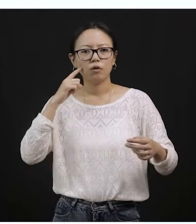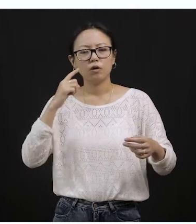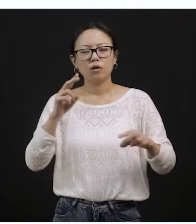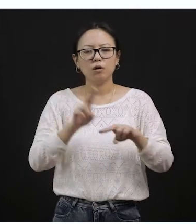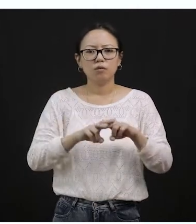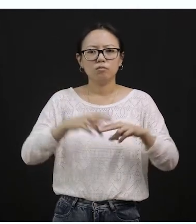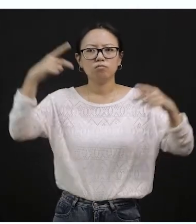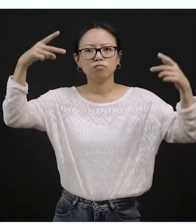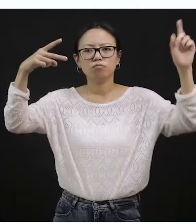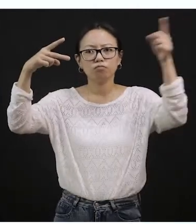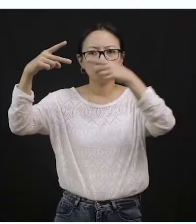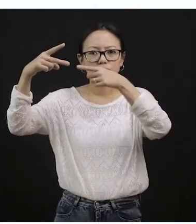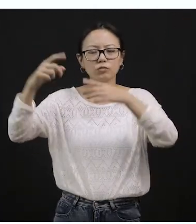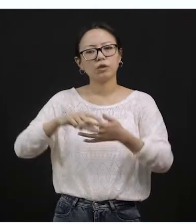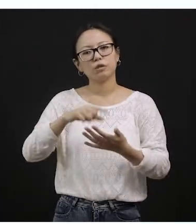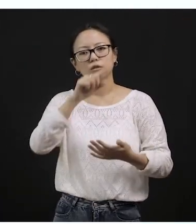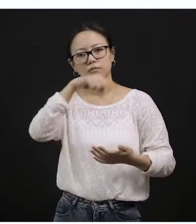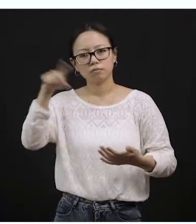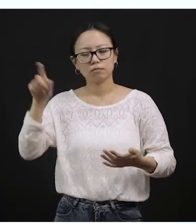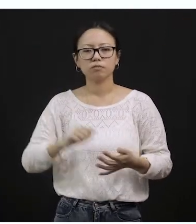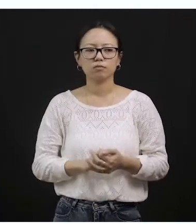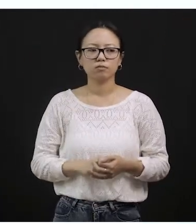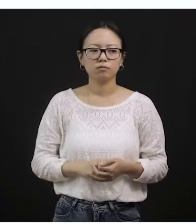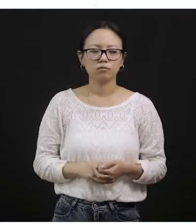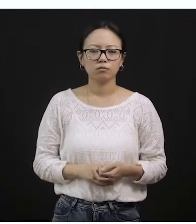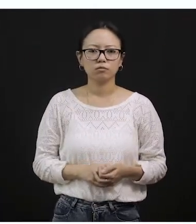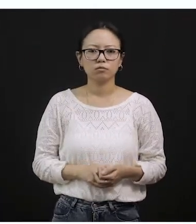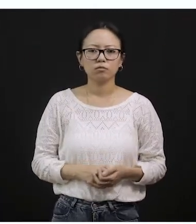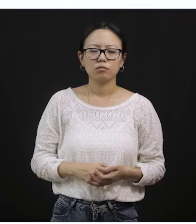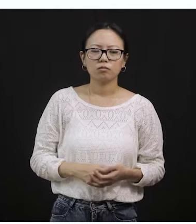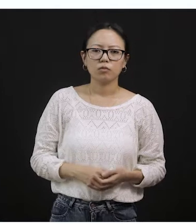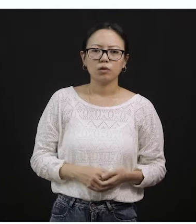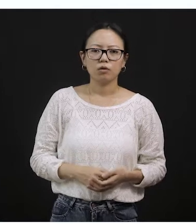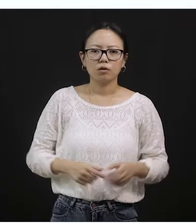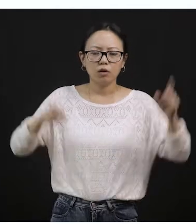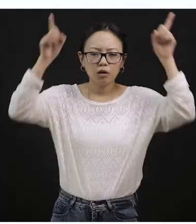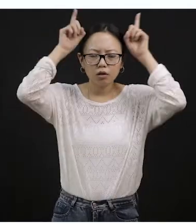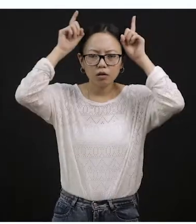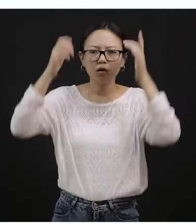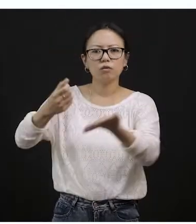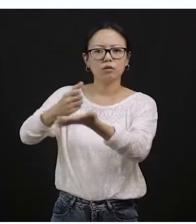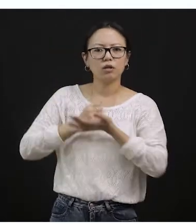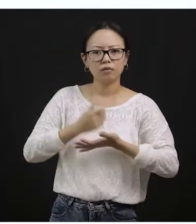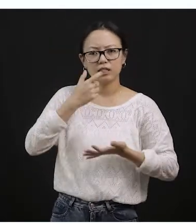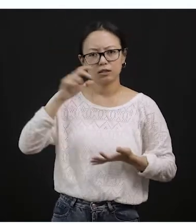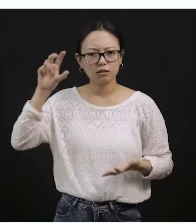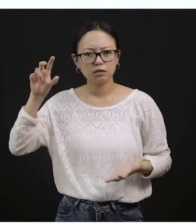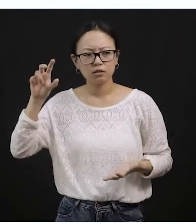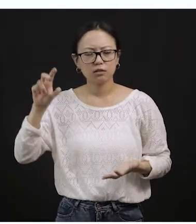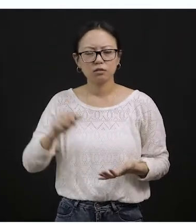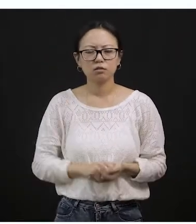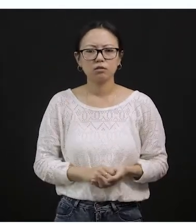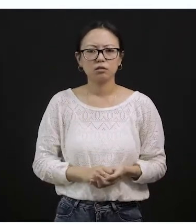not matched correctly right now. So do you think a cow gives us an egg? Do you think a